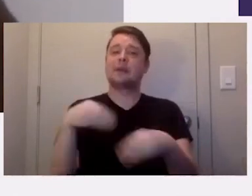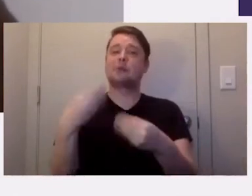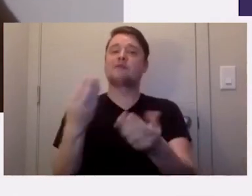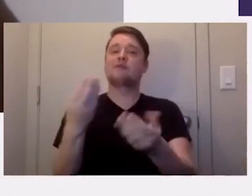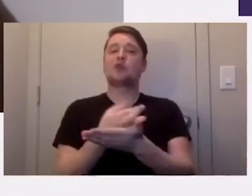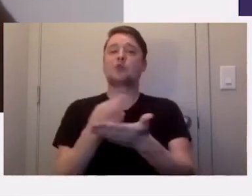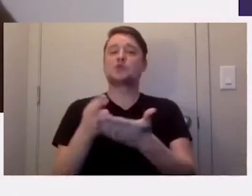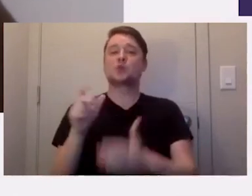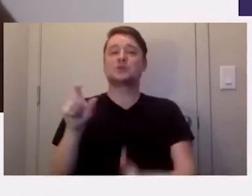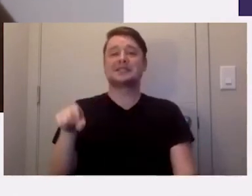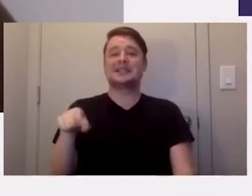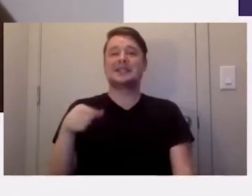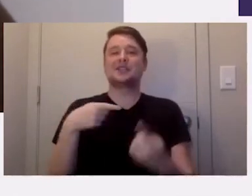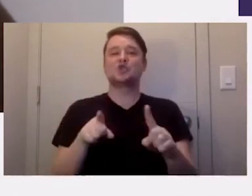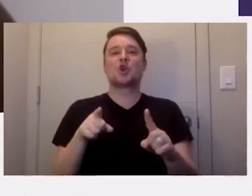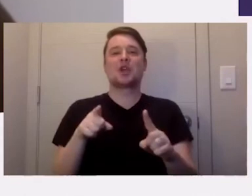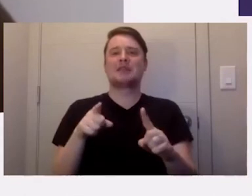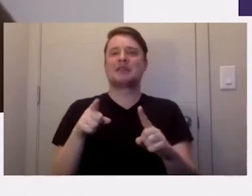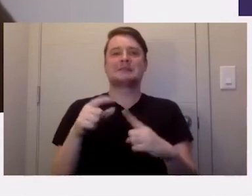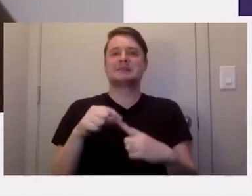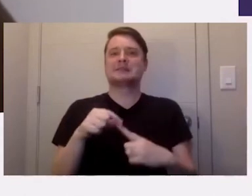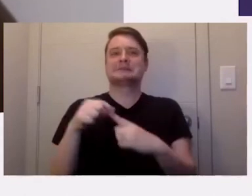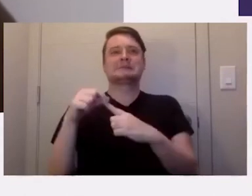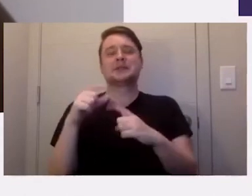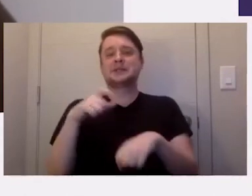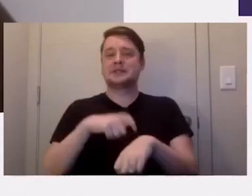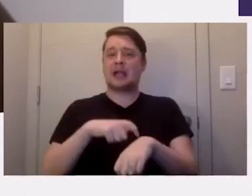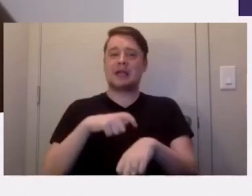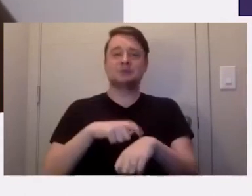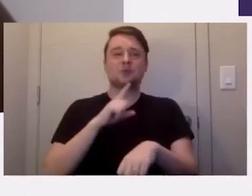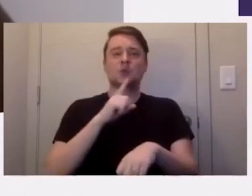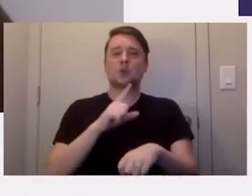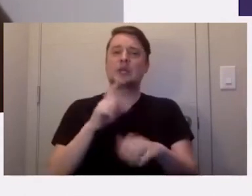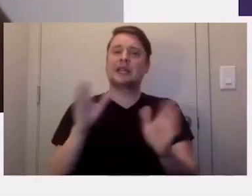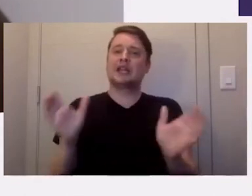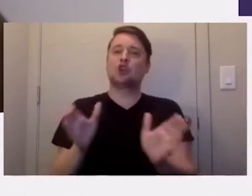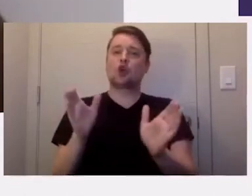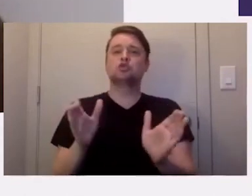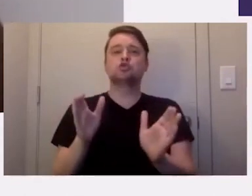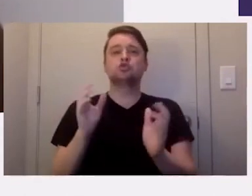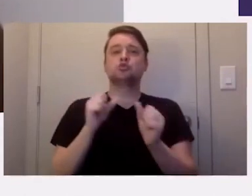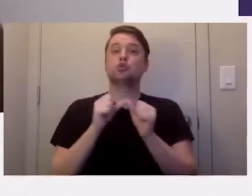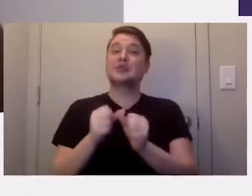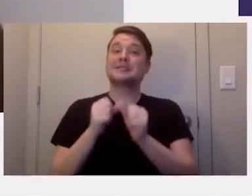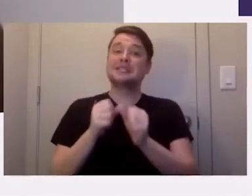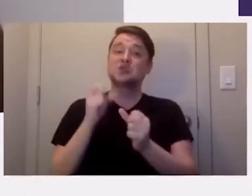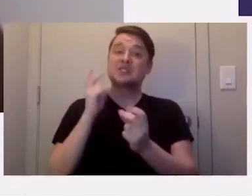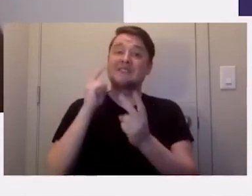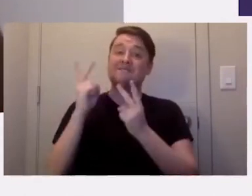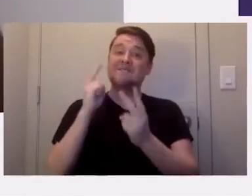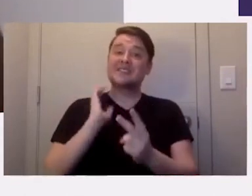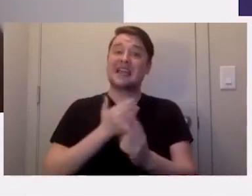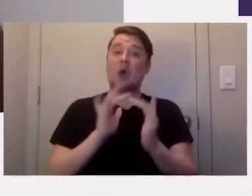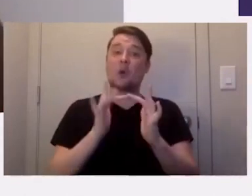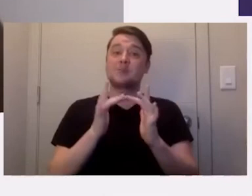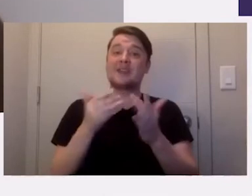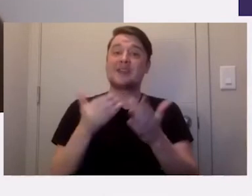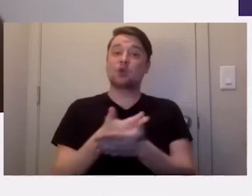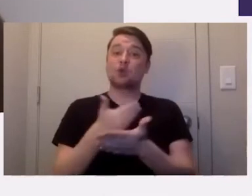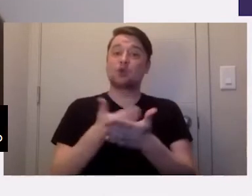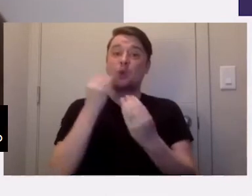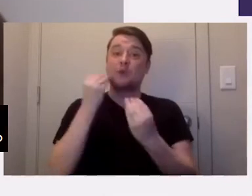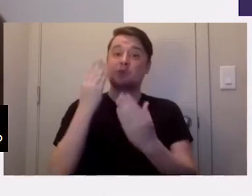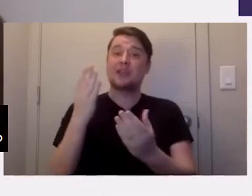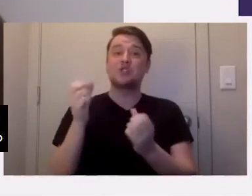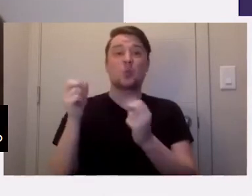need during these extraordinary times. Really encourage you to continue visiting our website for updated information. We're